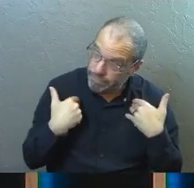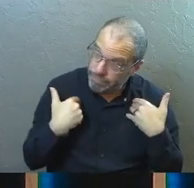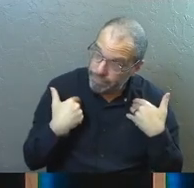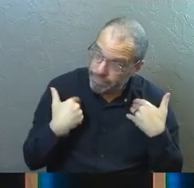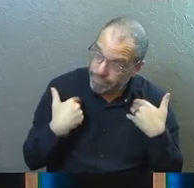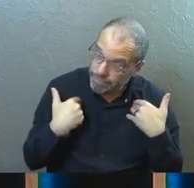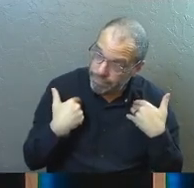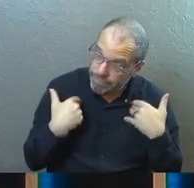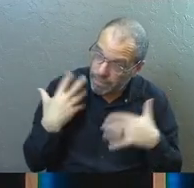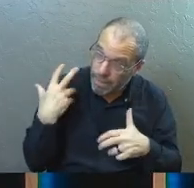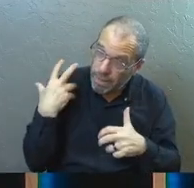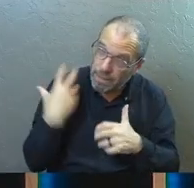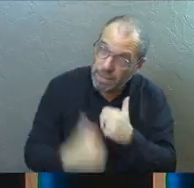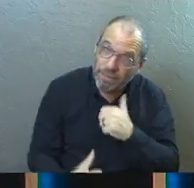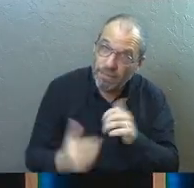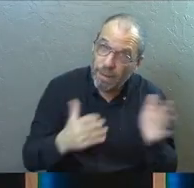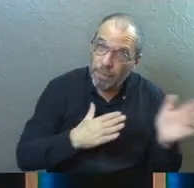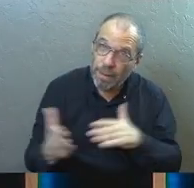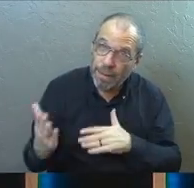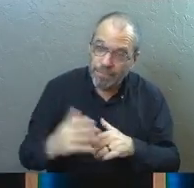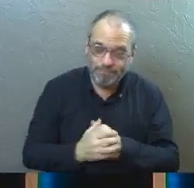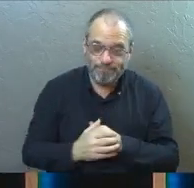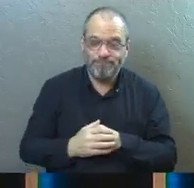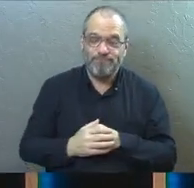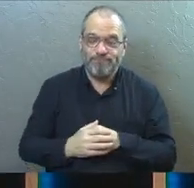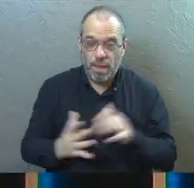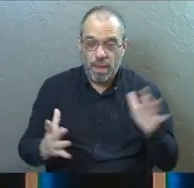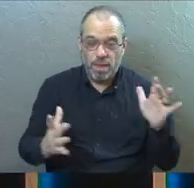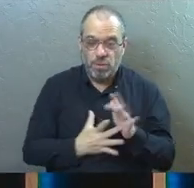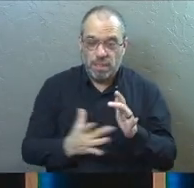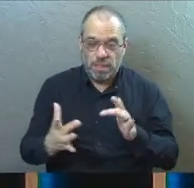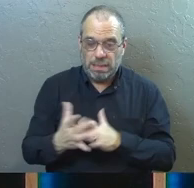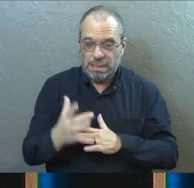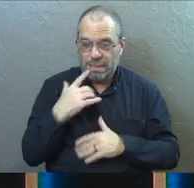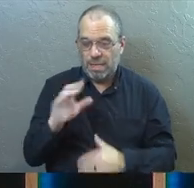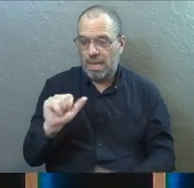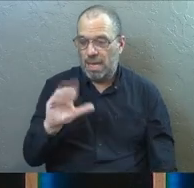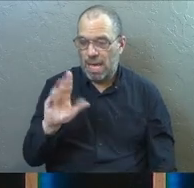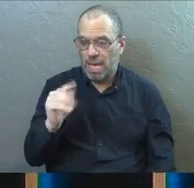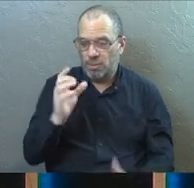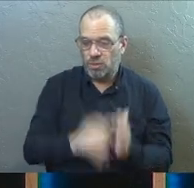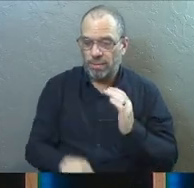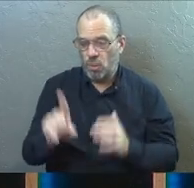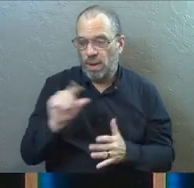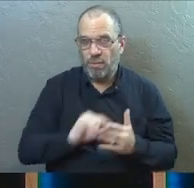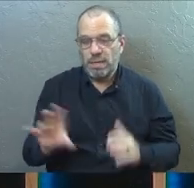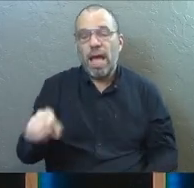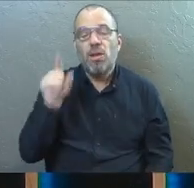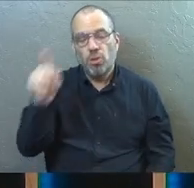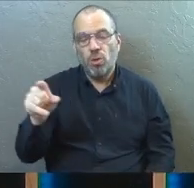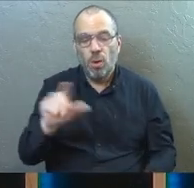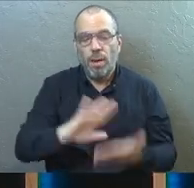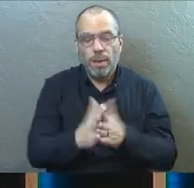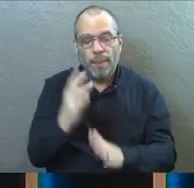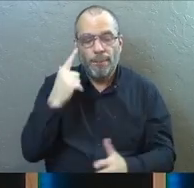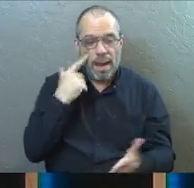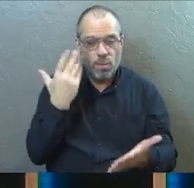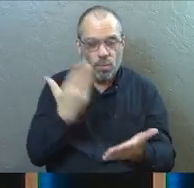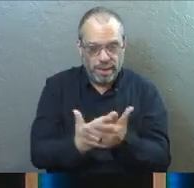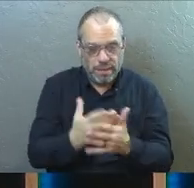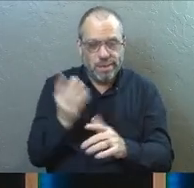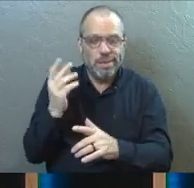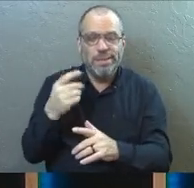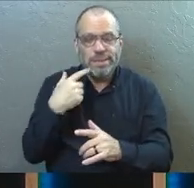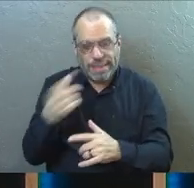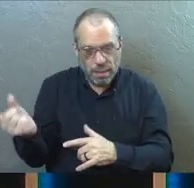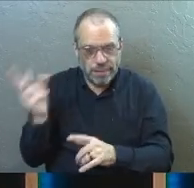It's a tough plan. Jesus had said these words in Acts chapter 1 verse 8. He said, you will be my witnesses telling